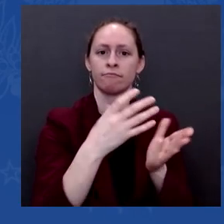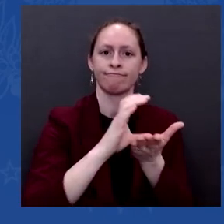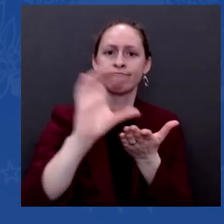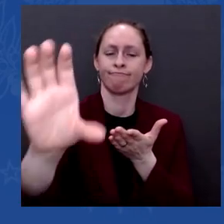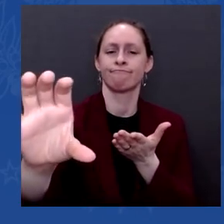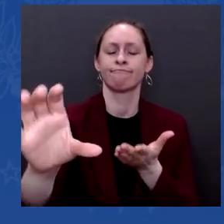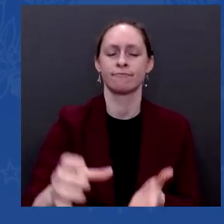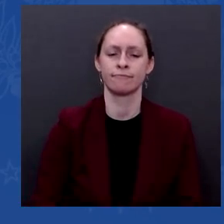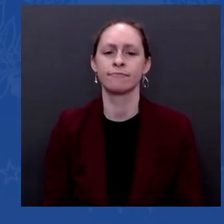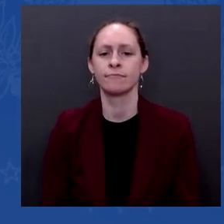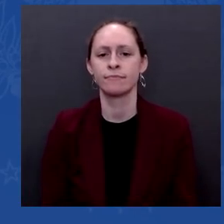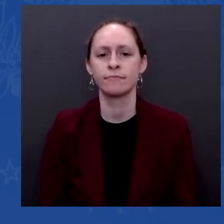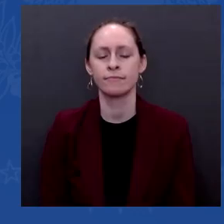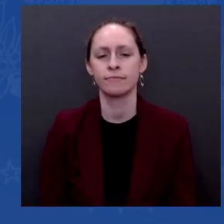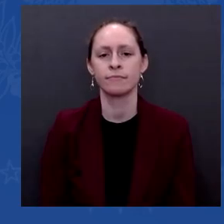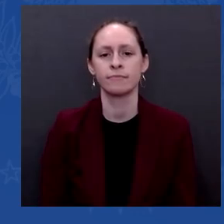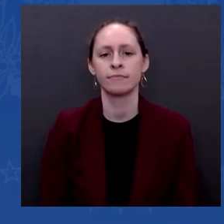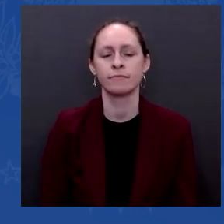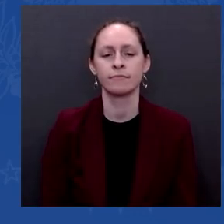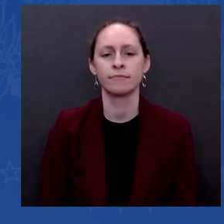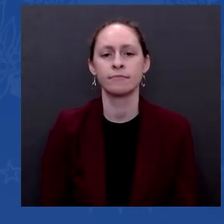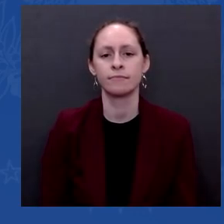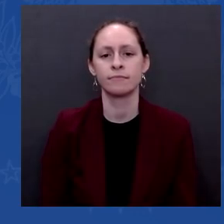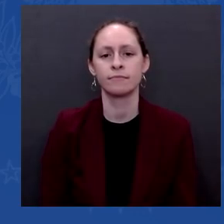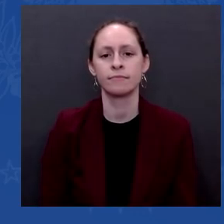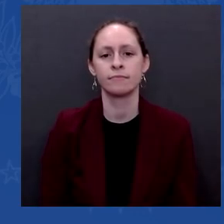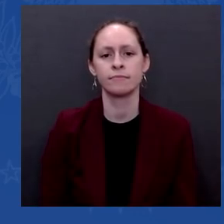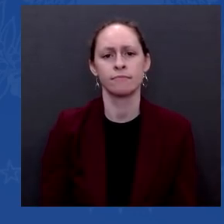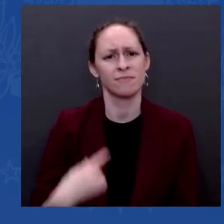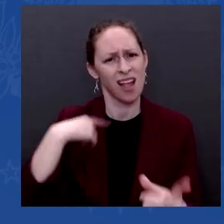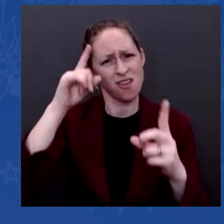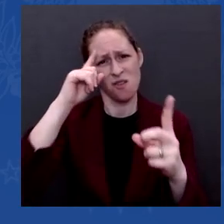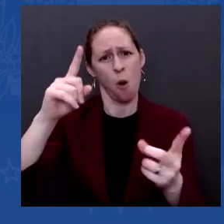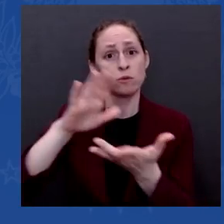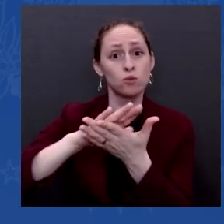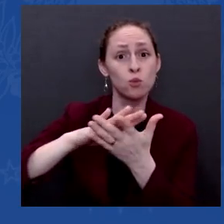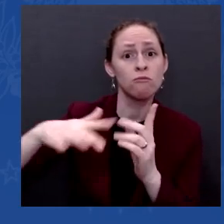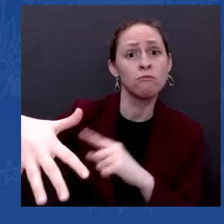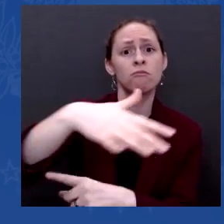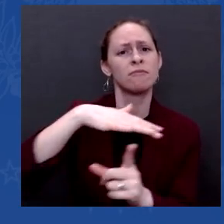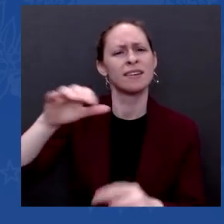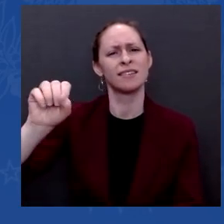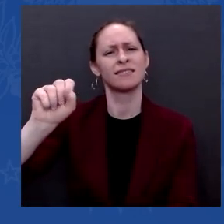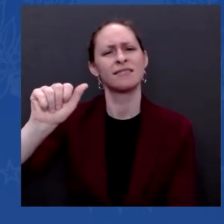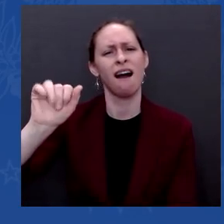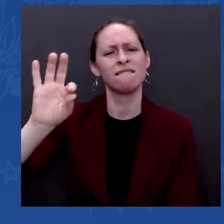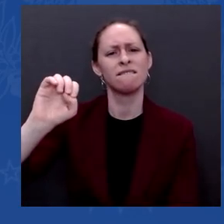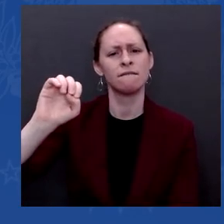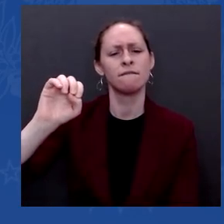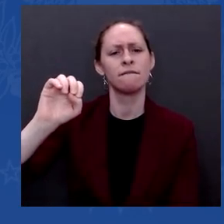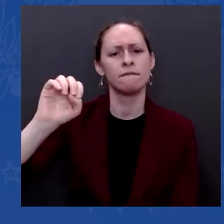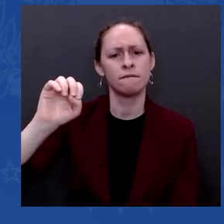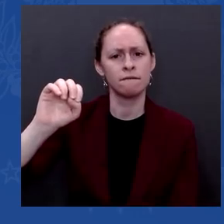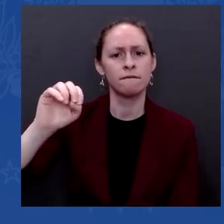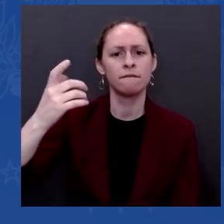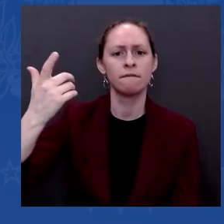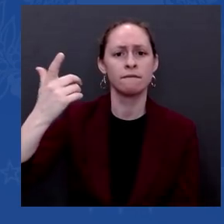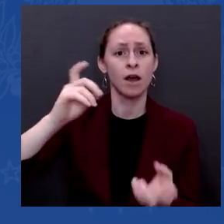So we have new ventilation systems available for them. We have the way they handle a scrub down